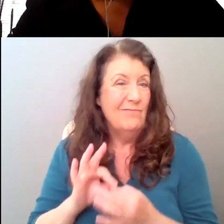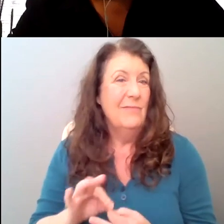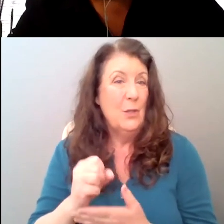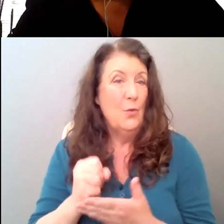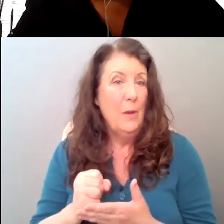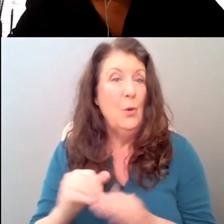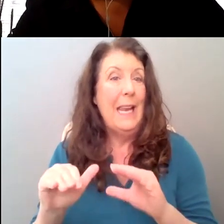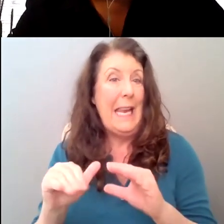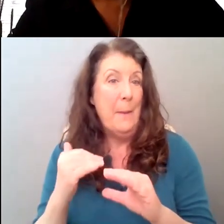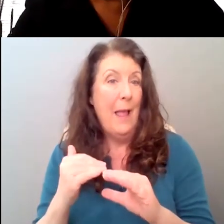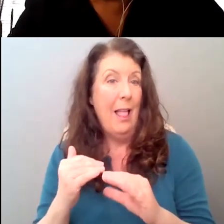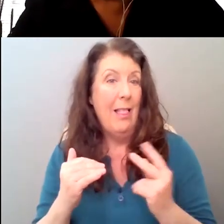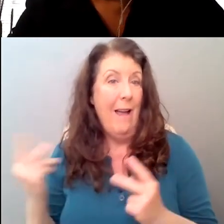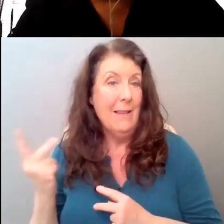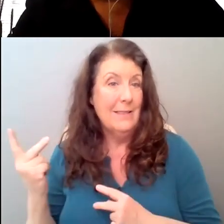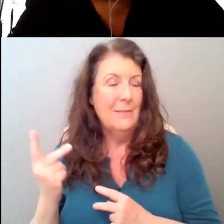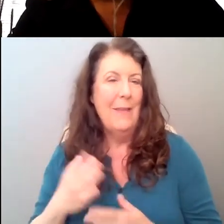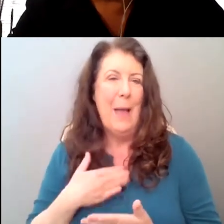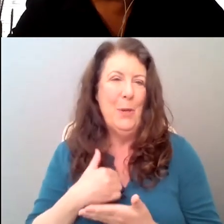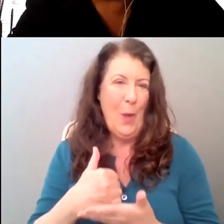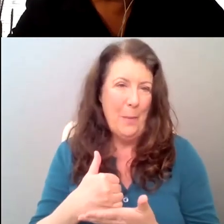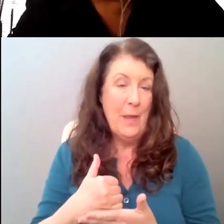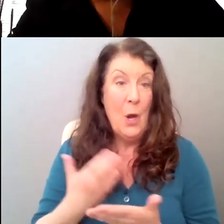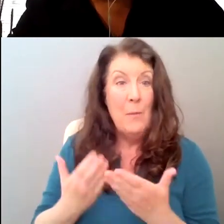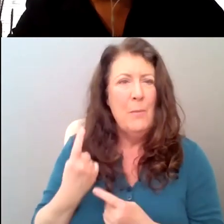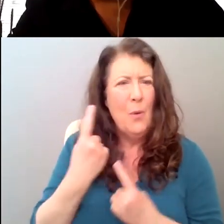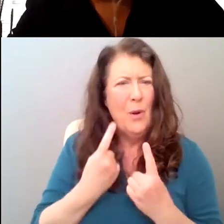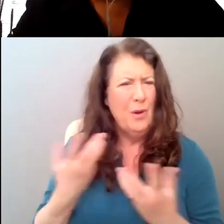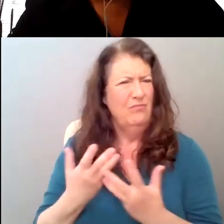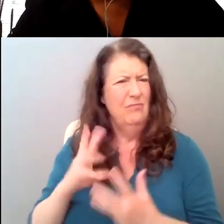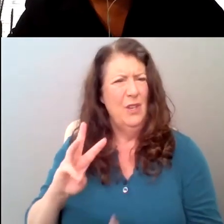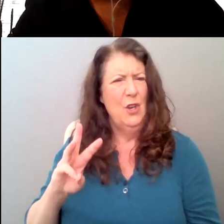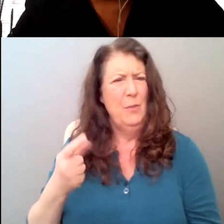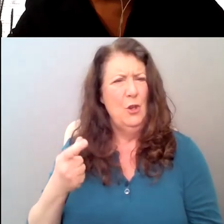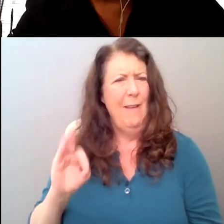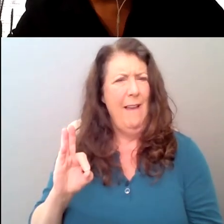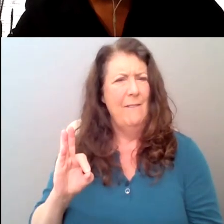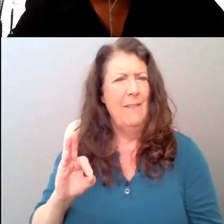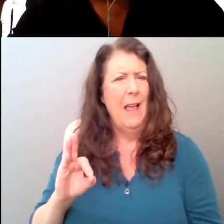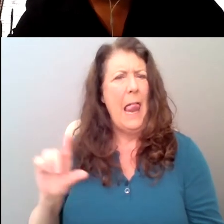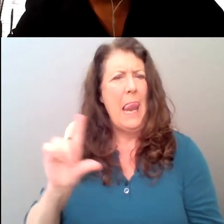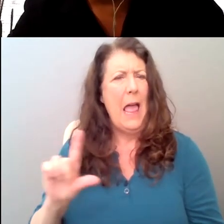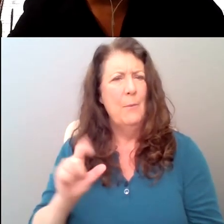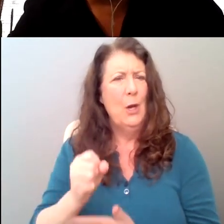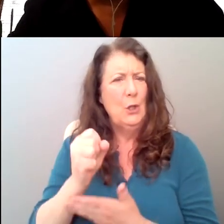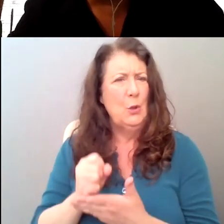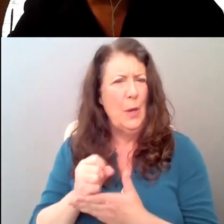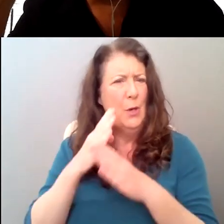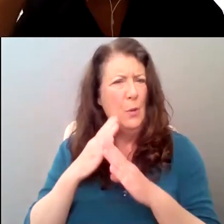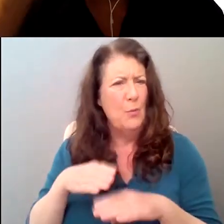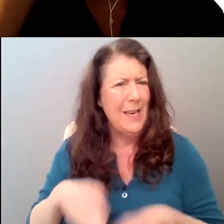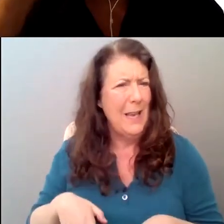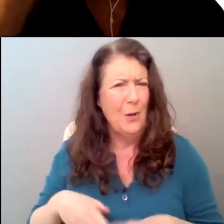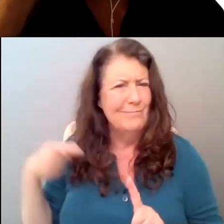Now, you might be wondering, what is the WGF library script breakdown? And then Lauren will explain